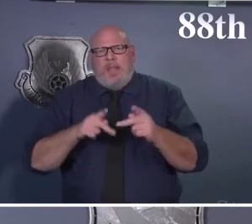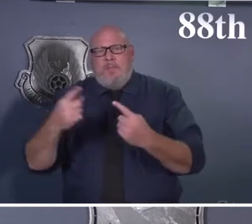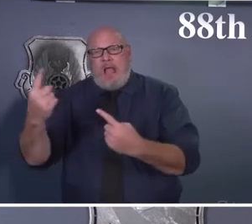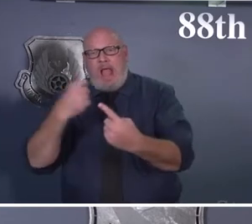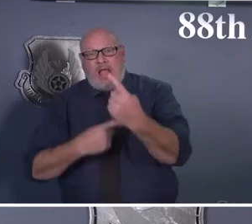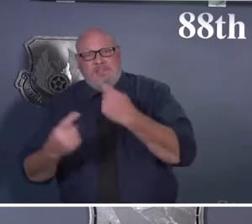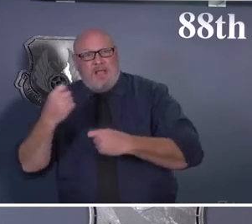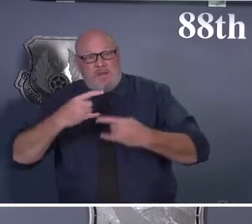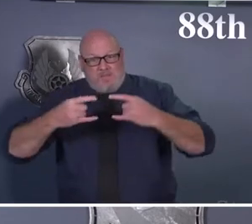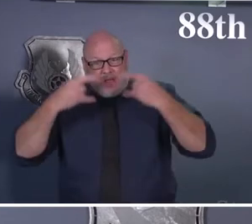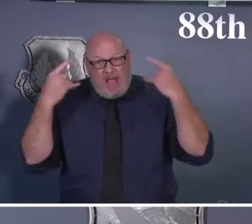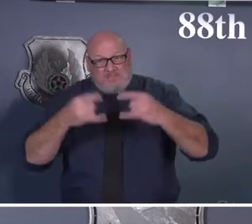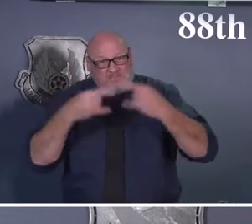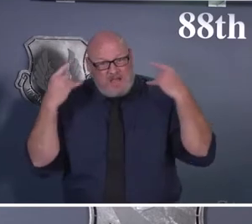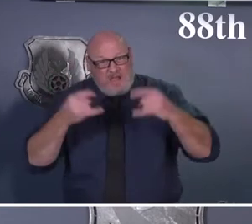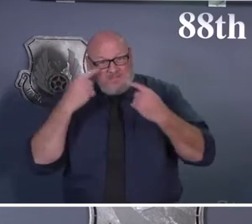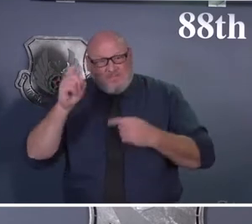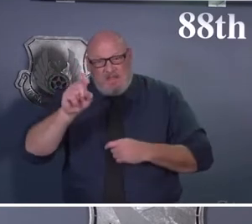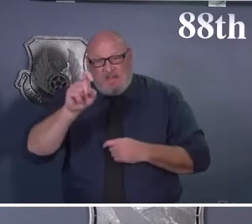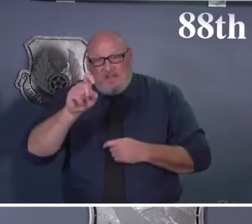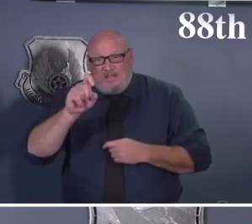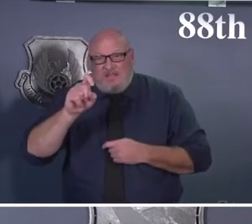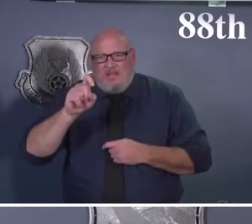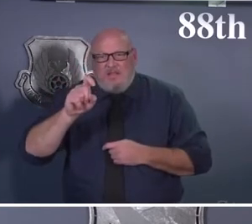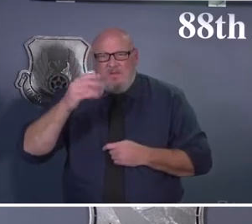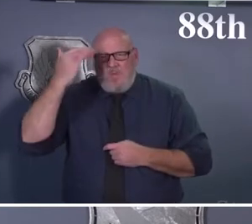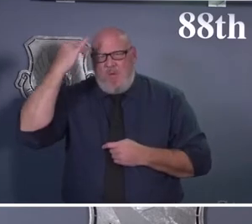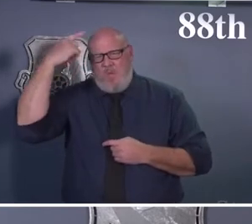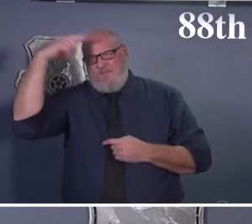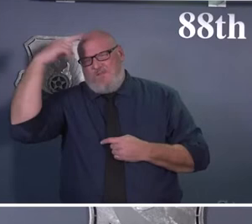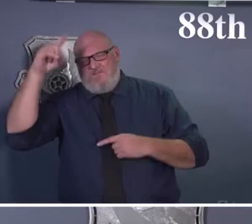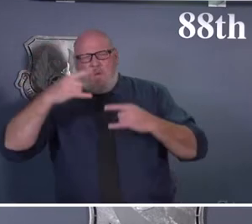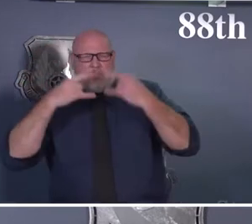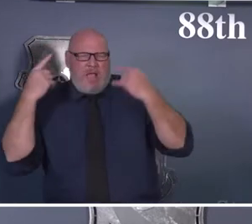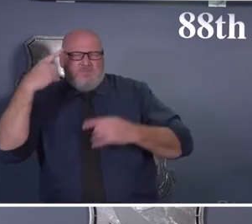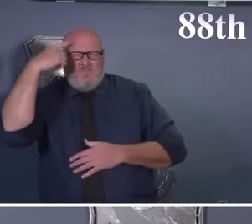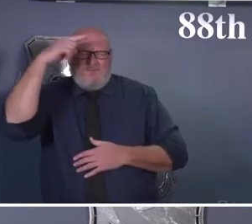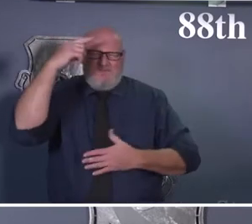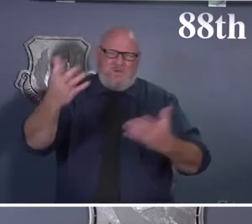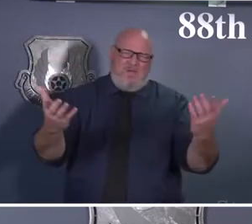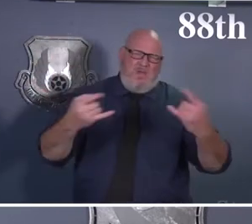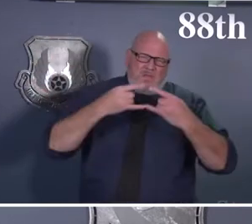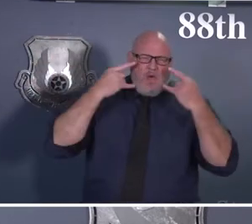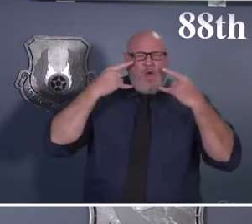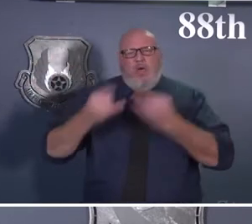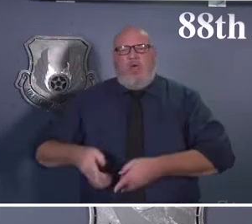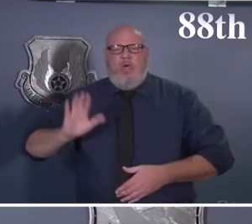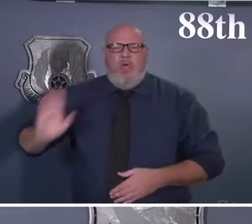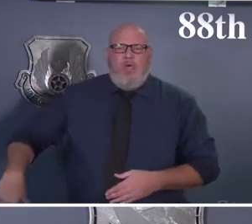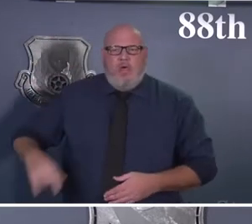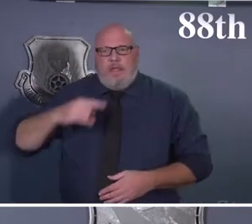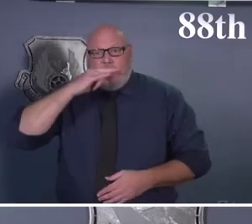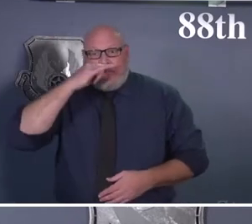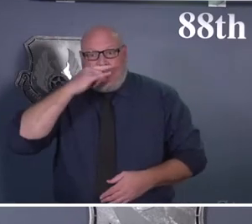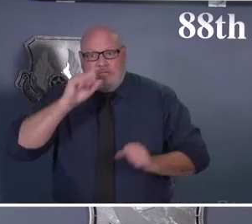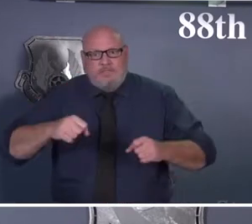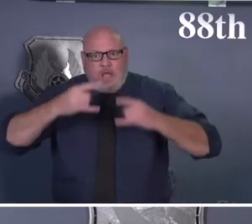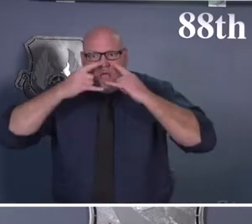lots of questions about why we wear a mask, should we have to wear a mask, when we can unmask our kids, and when we can unmask ourselves.